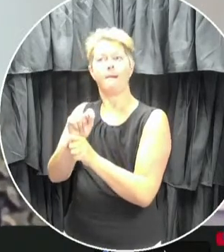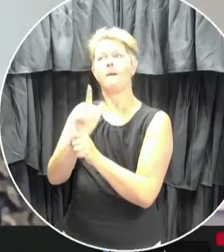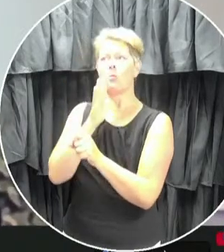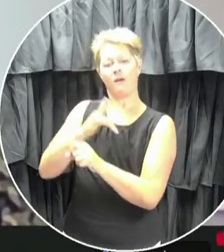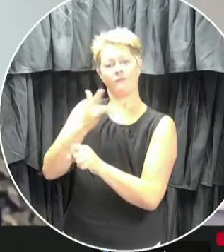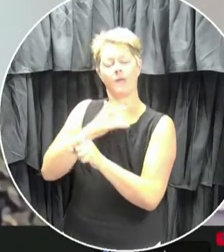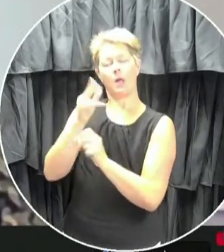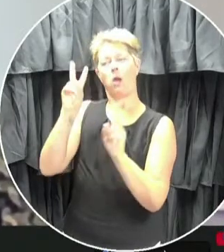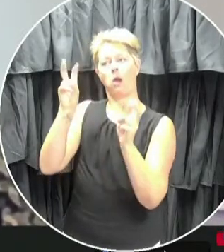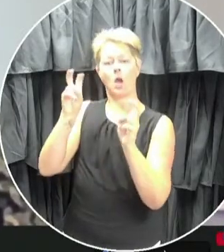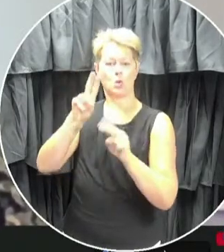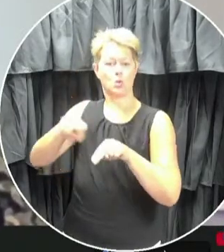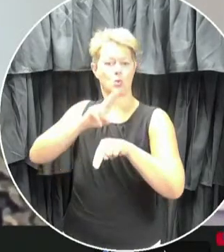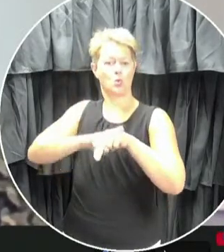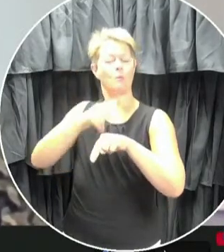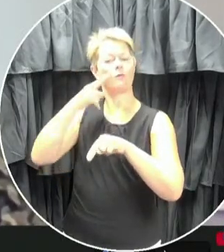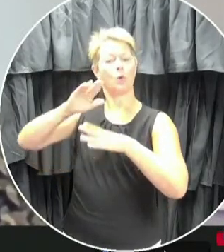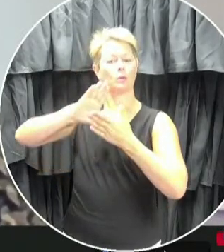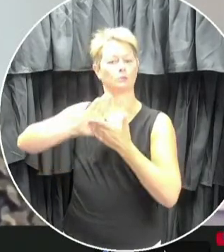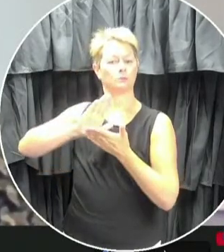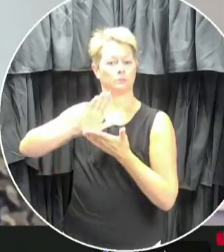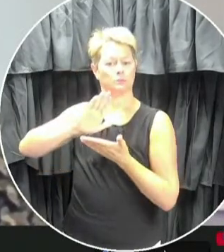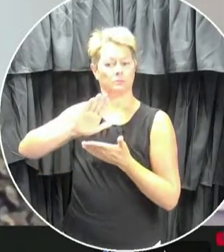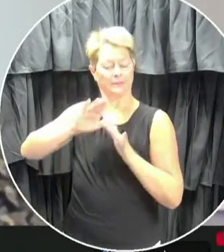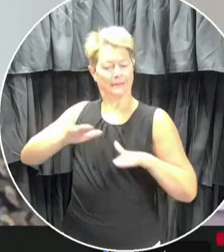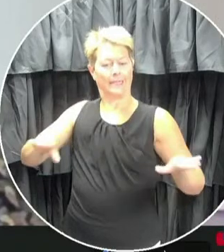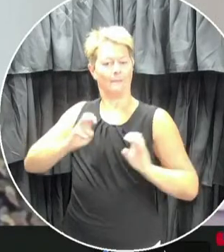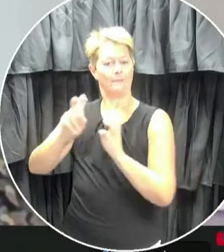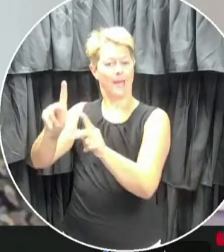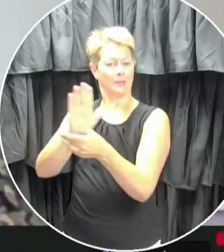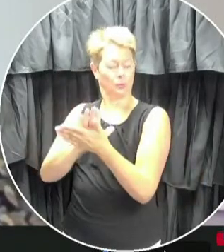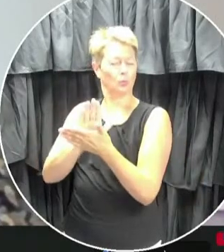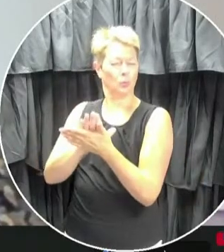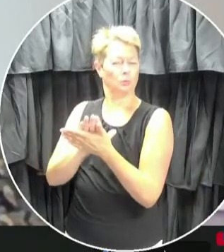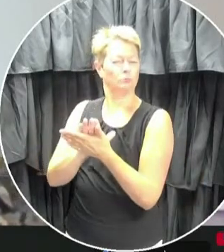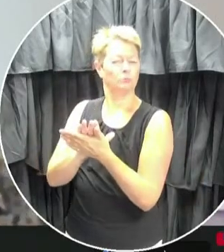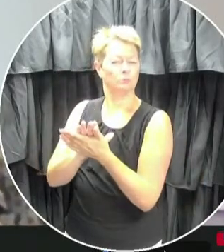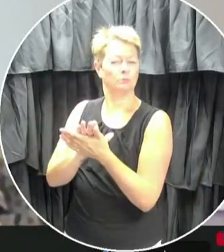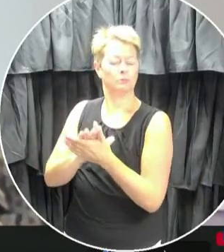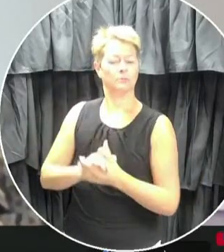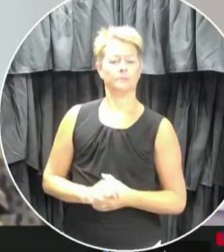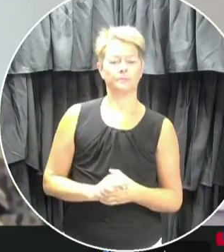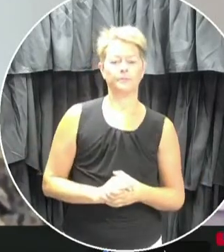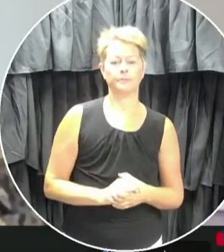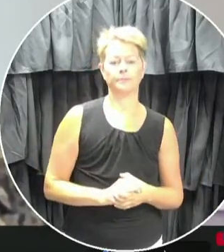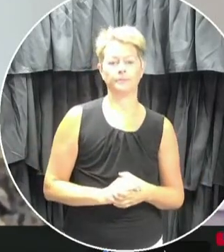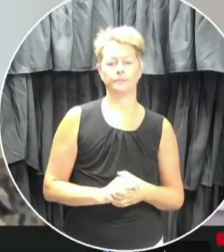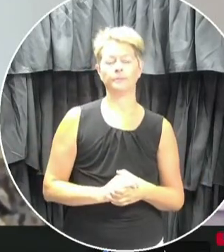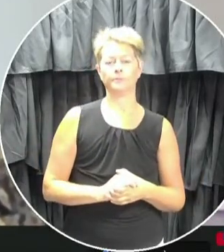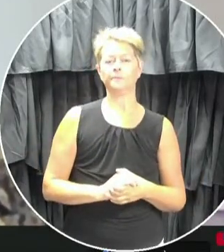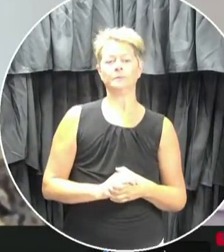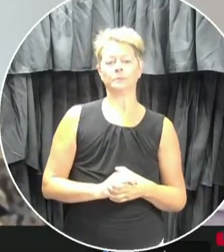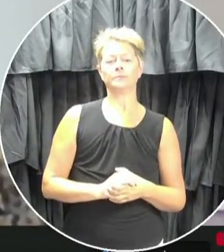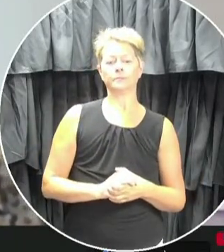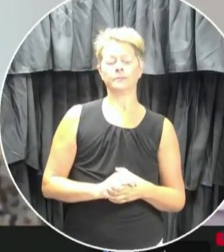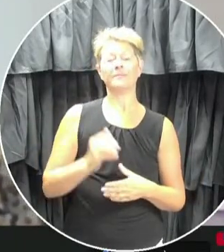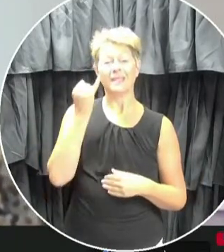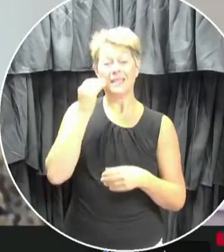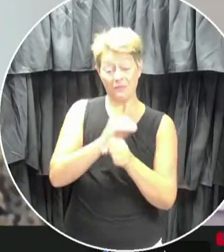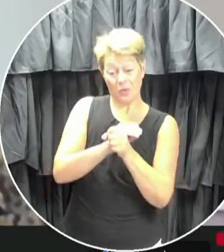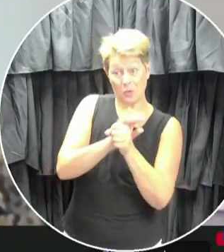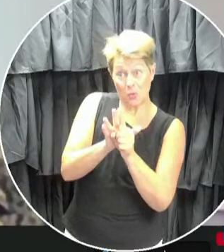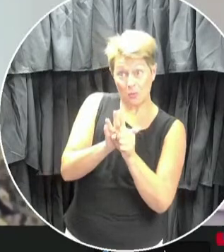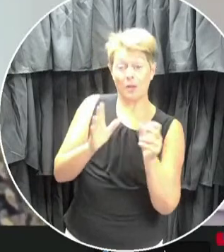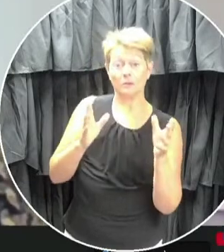while maintaining the ability to adapt to alternative methods of learning should we see a change in COVID-19